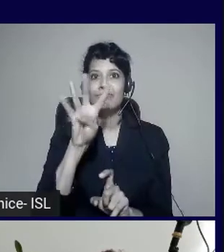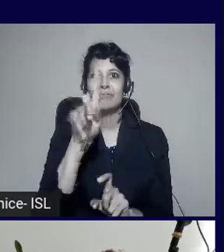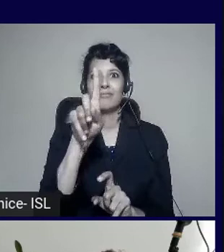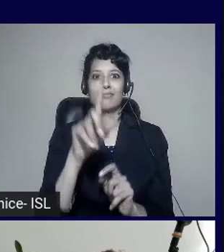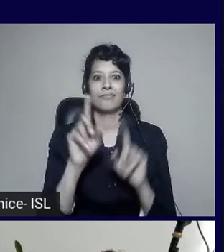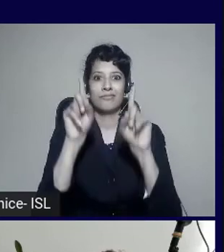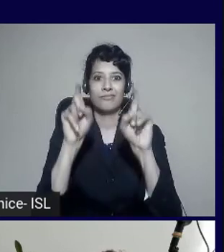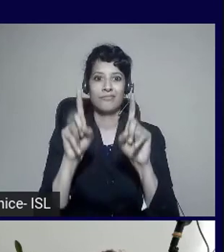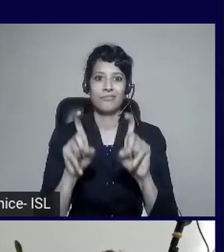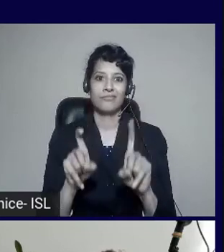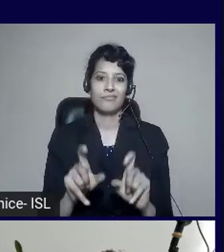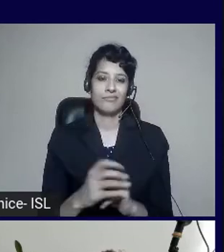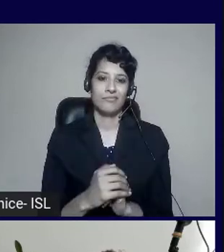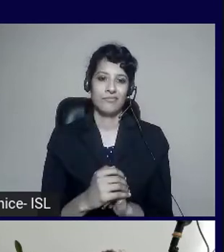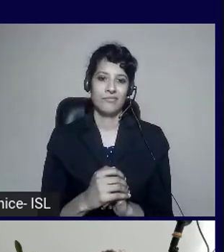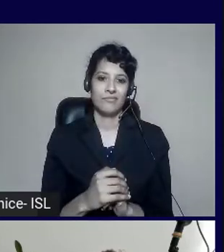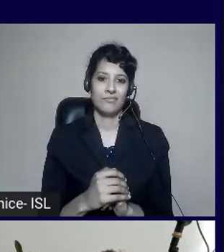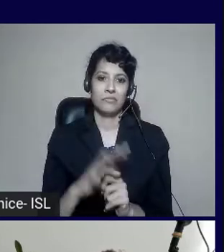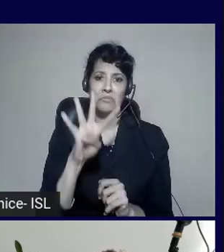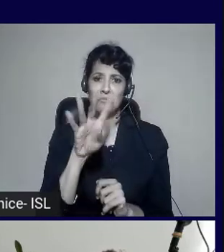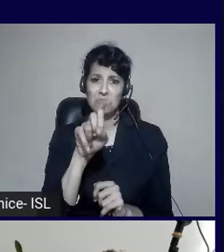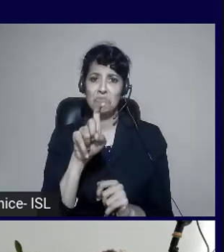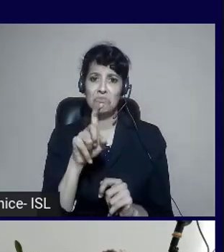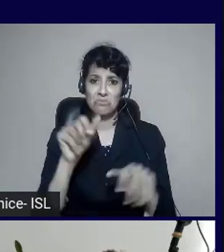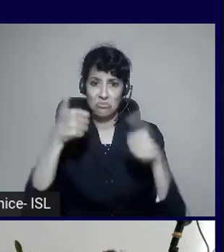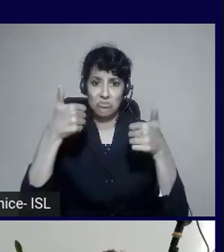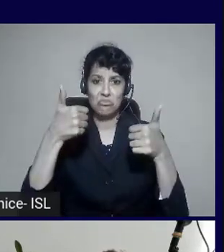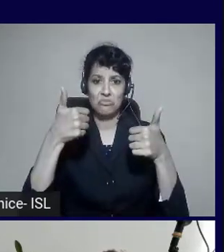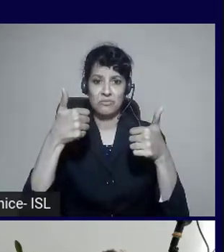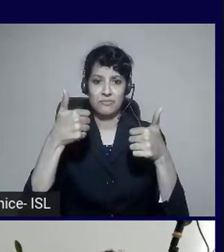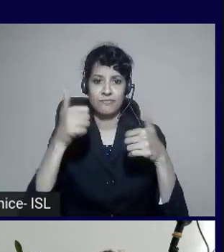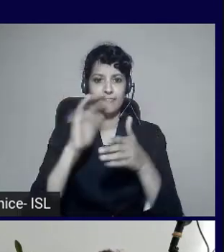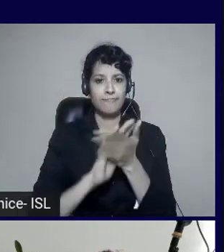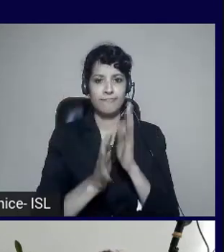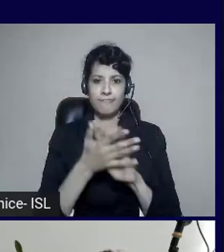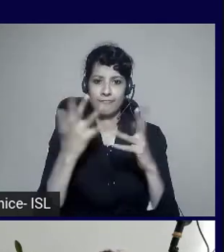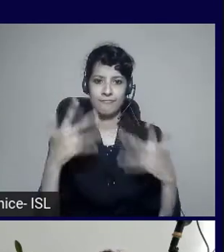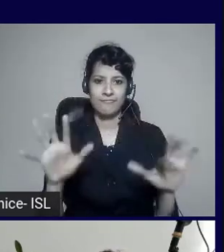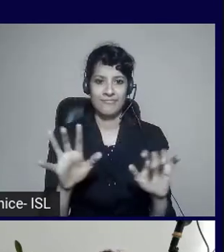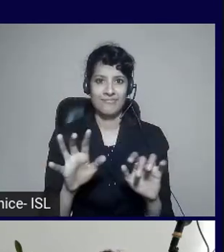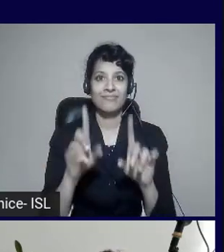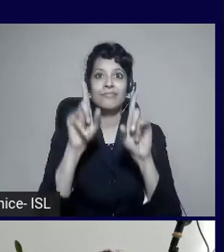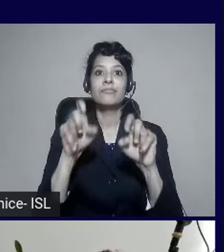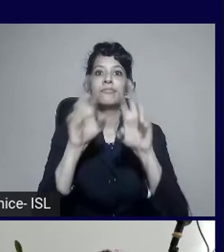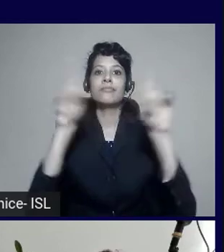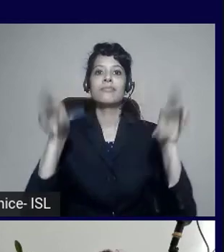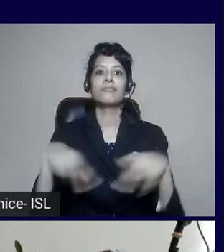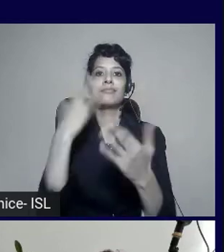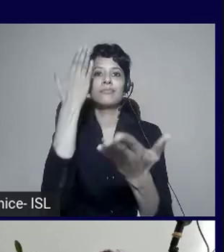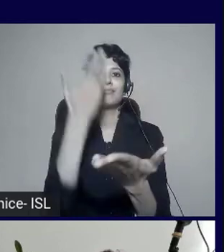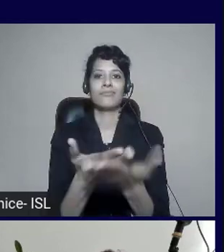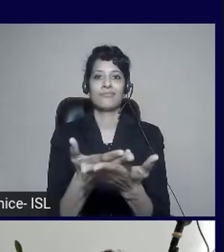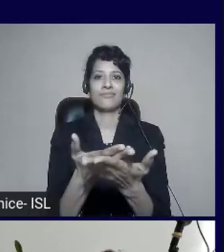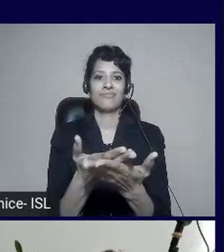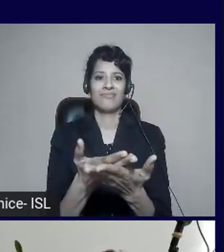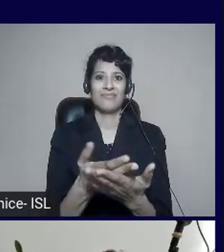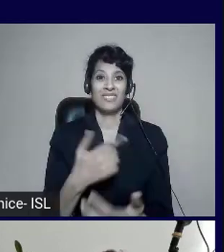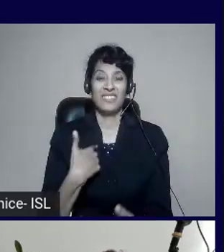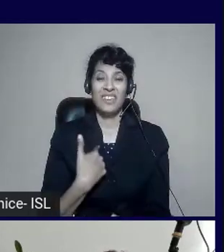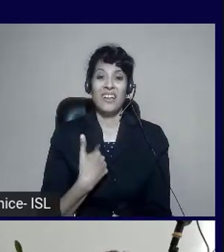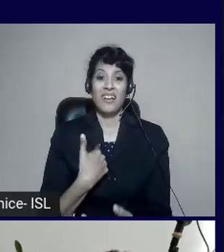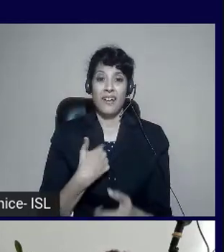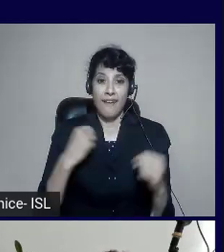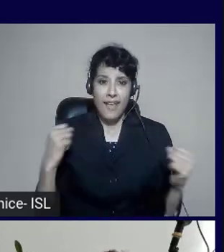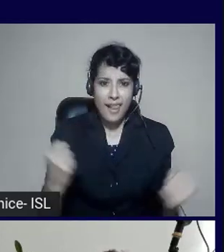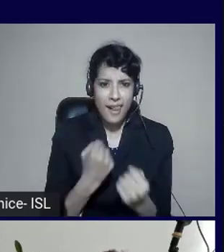And it's going to say the test ran successfully. And then complete the job. And then I get a test report. So every time I push to this